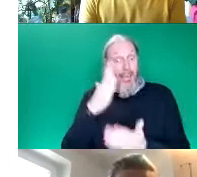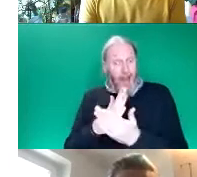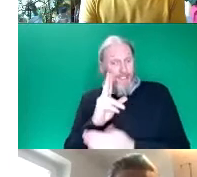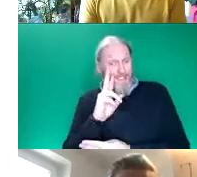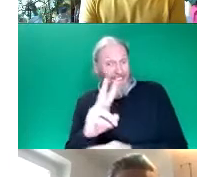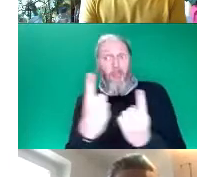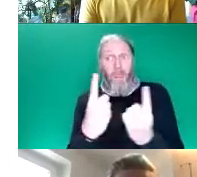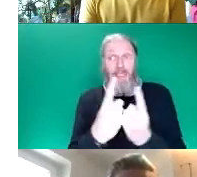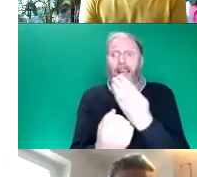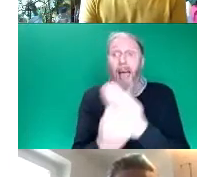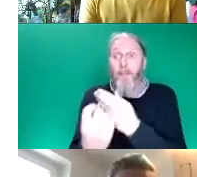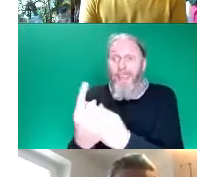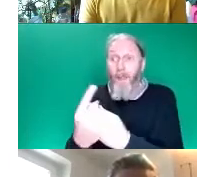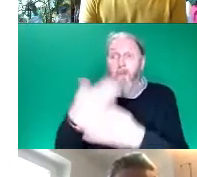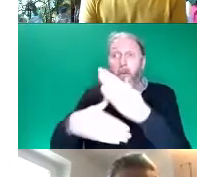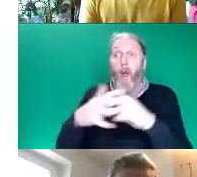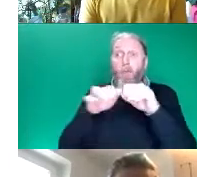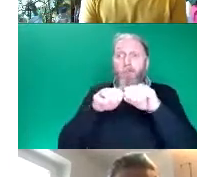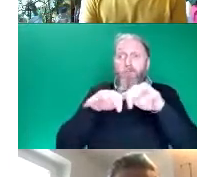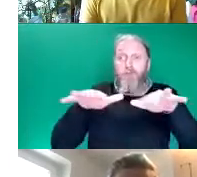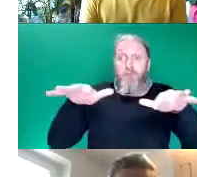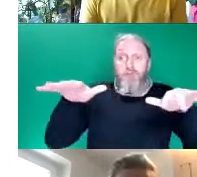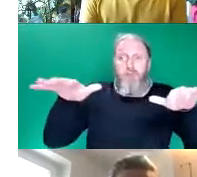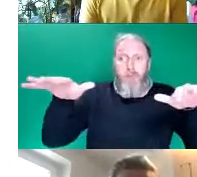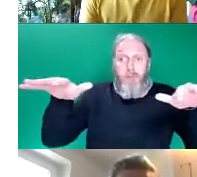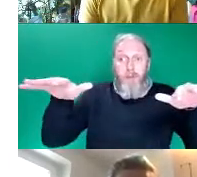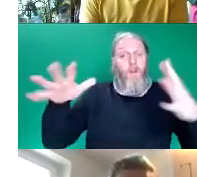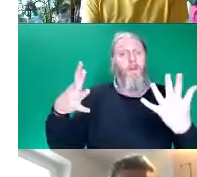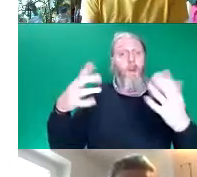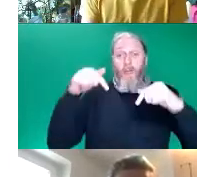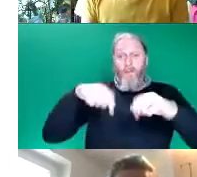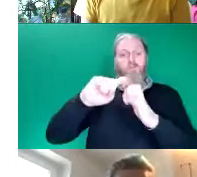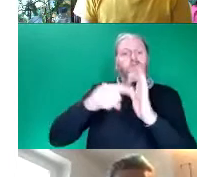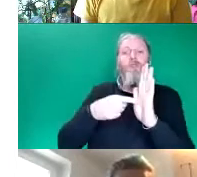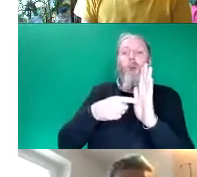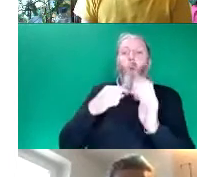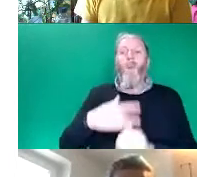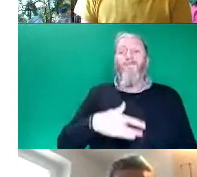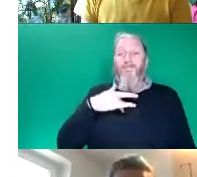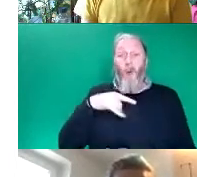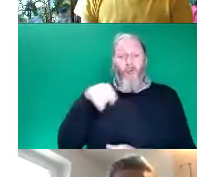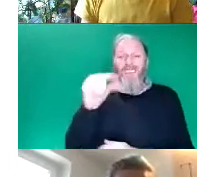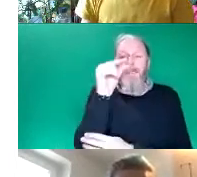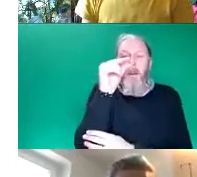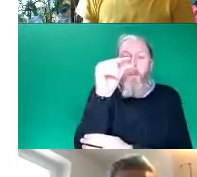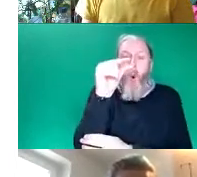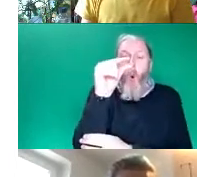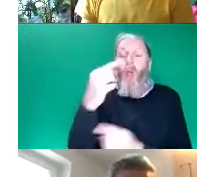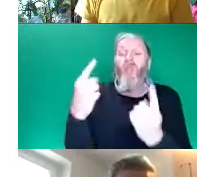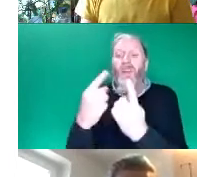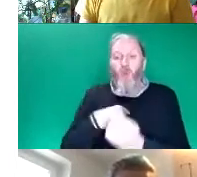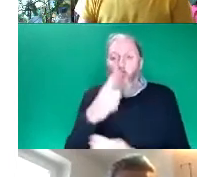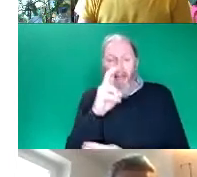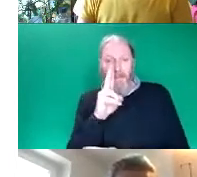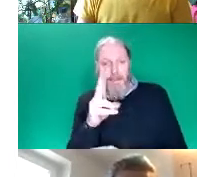creating a halo effect. As a project we believe that small visible impacts for our communities is a central part of what we